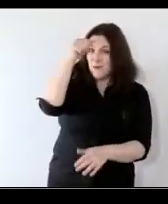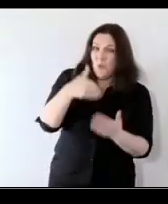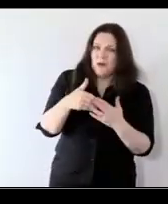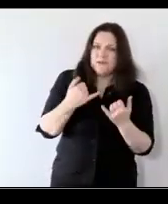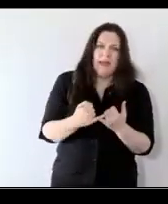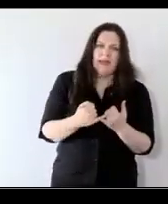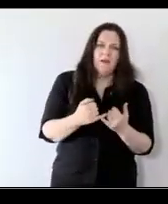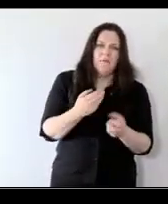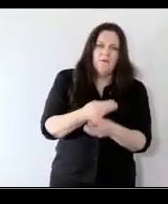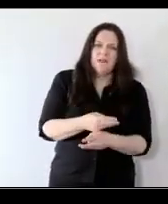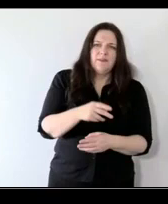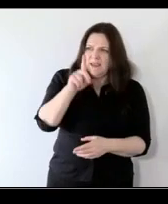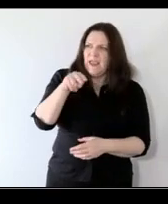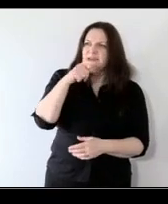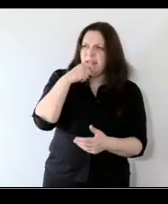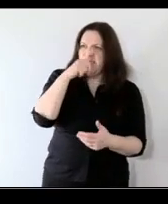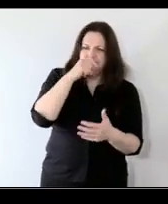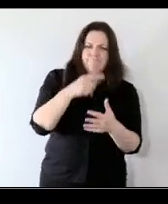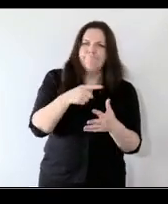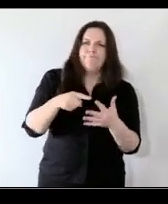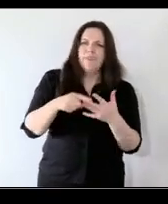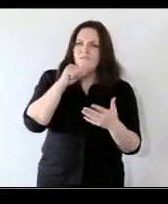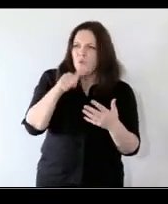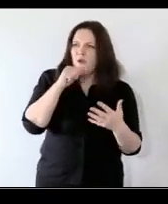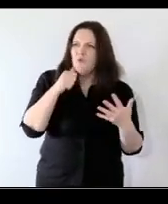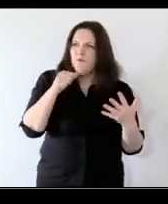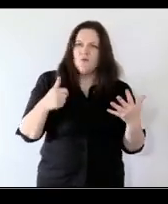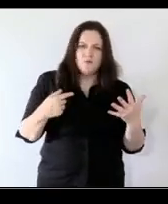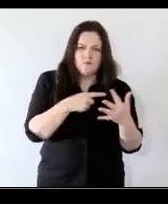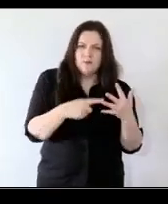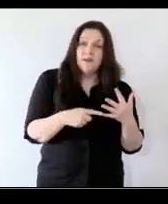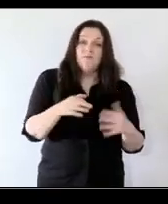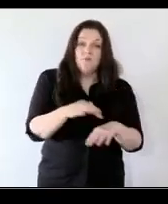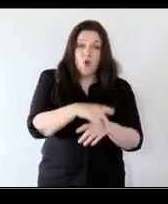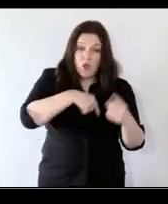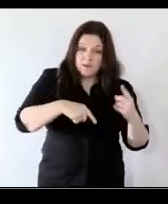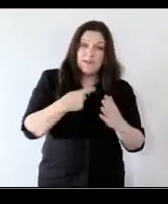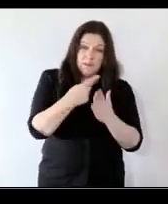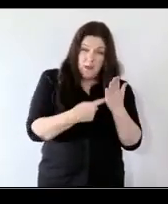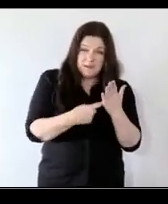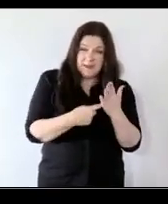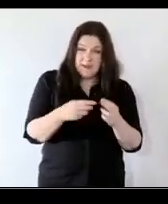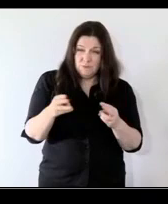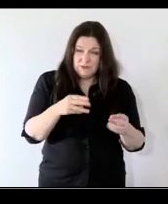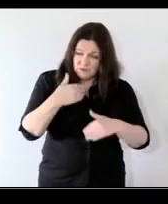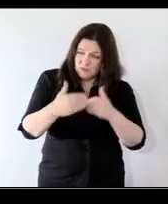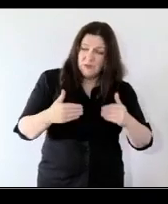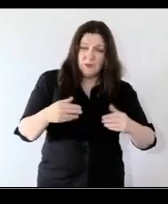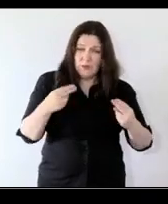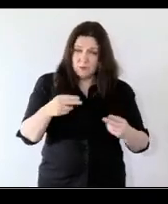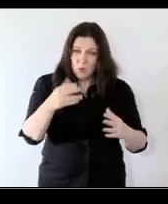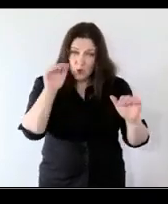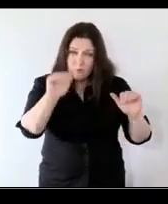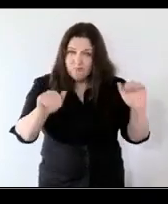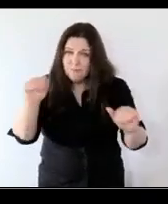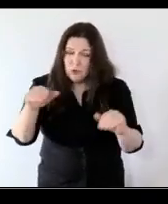name what are the things they don't have so i think going forward as policy makers as practitioners we need to really seek that voice and not